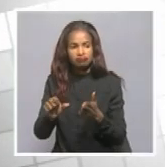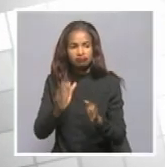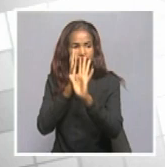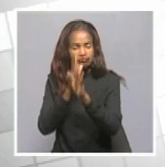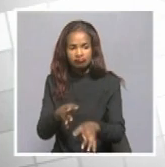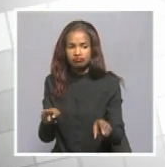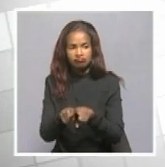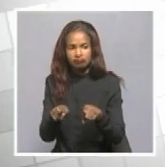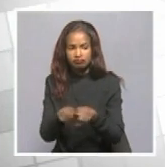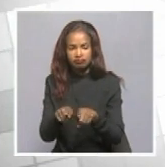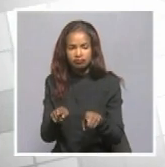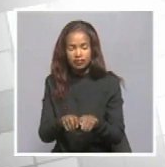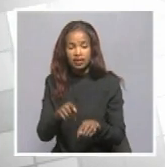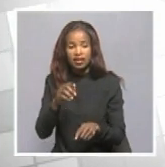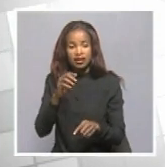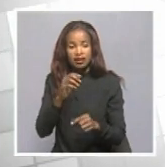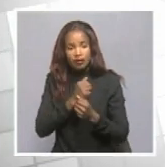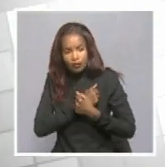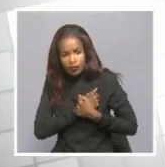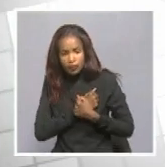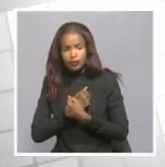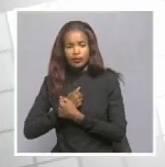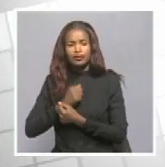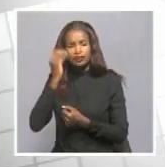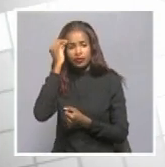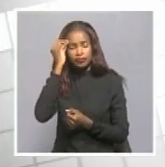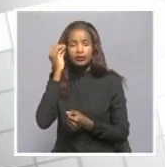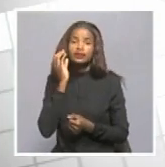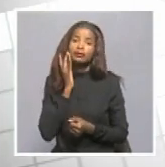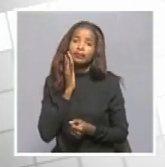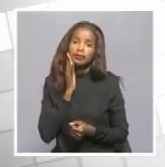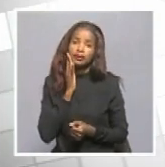The pensioners know when they usually get their money.